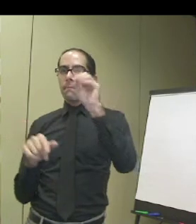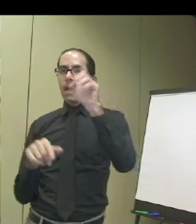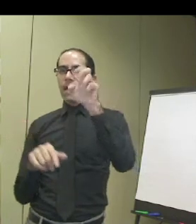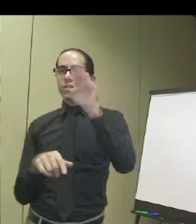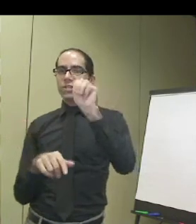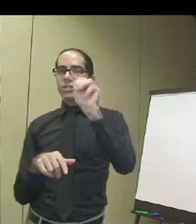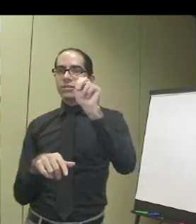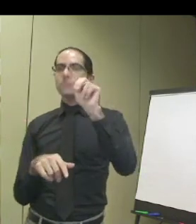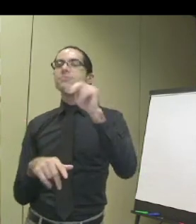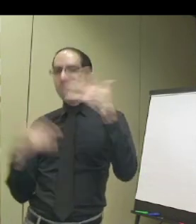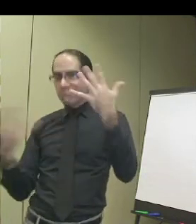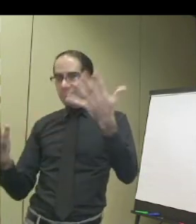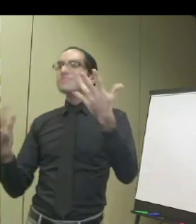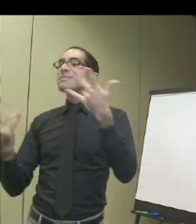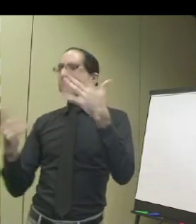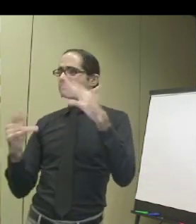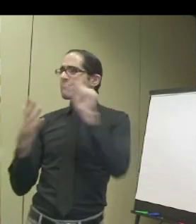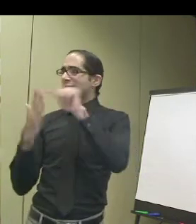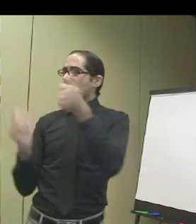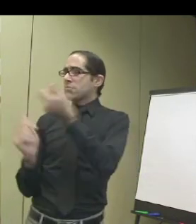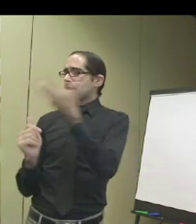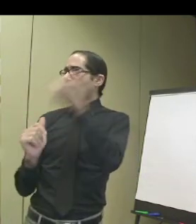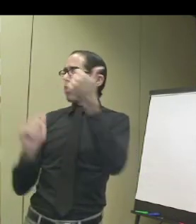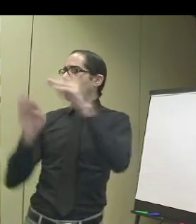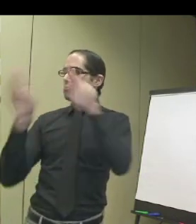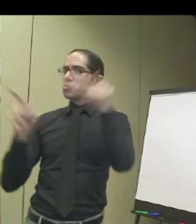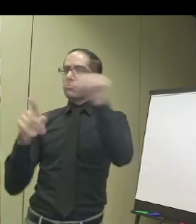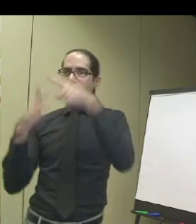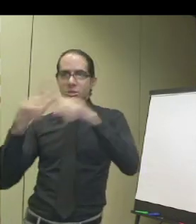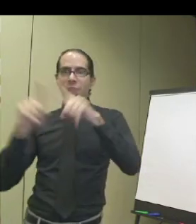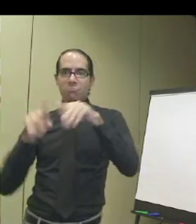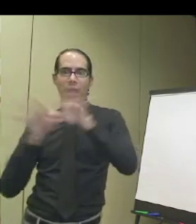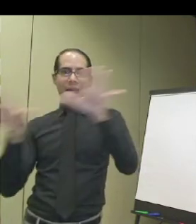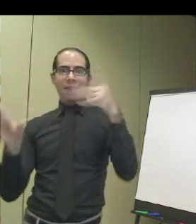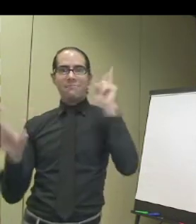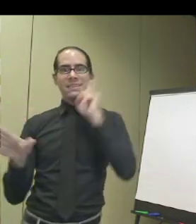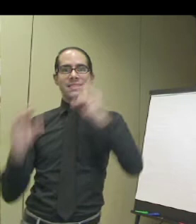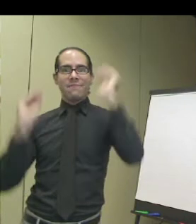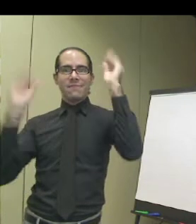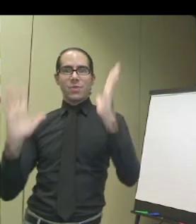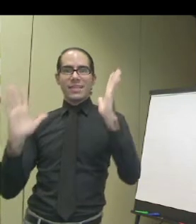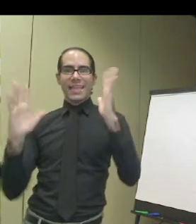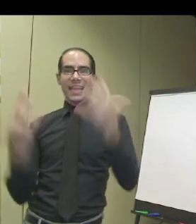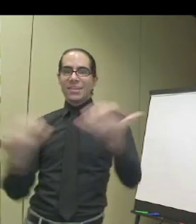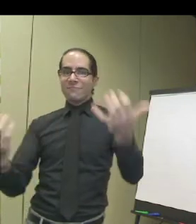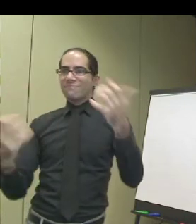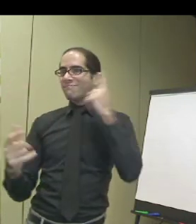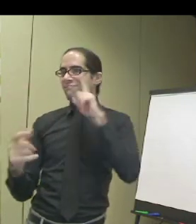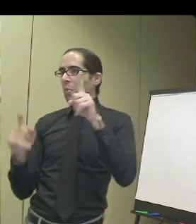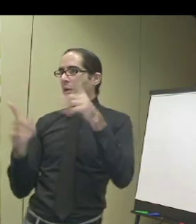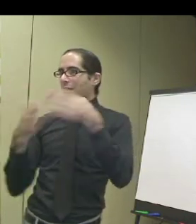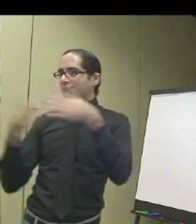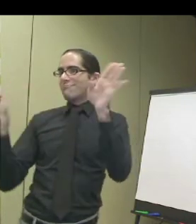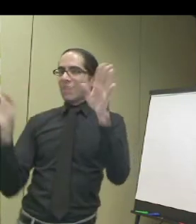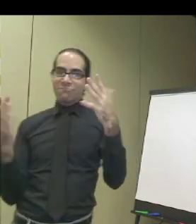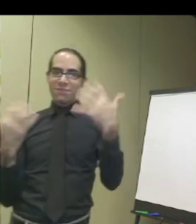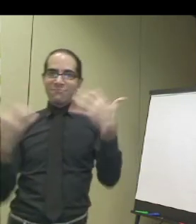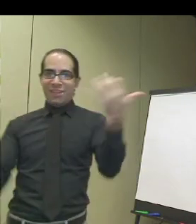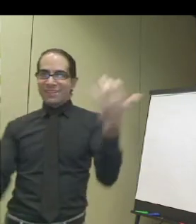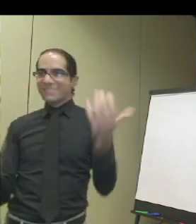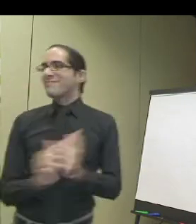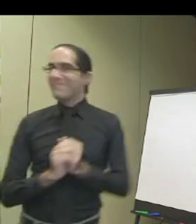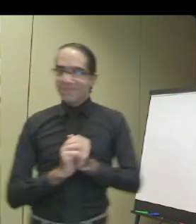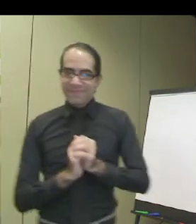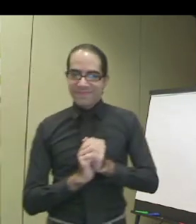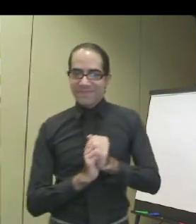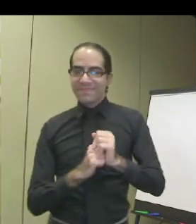Modern Museum as well. And there are several other museums that are starting to have deaf presentations on